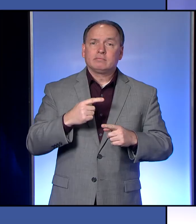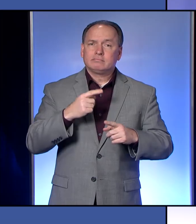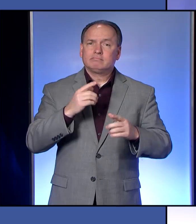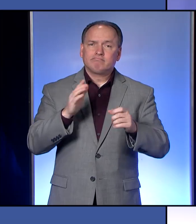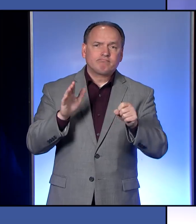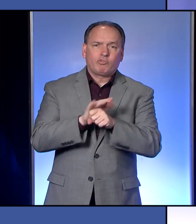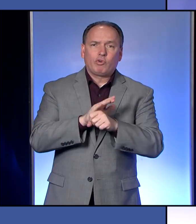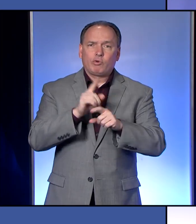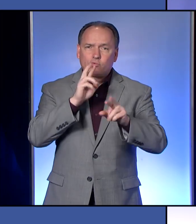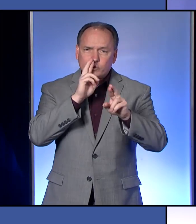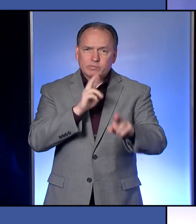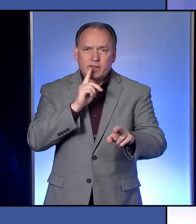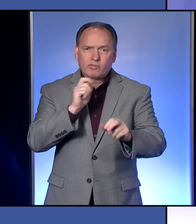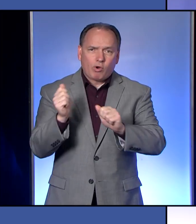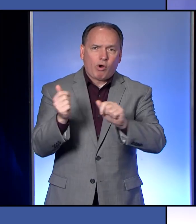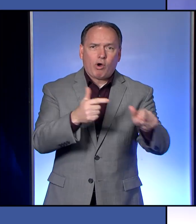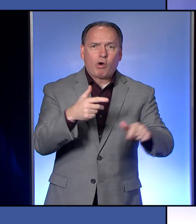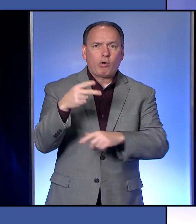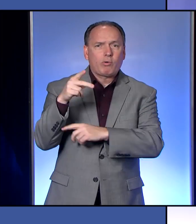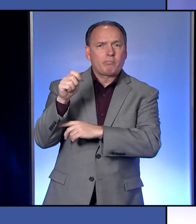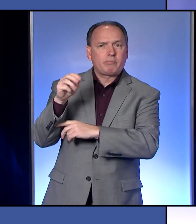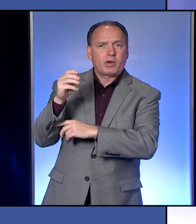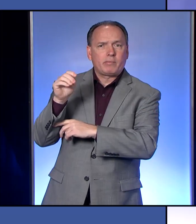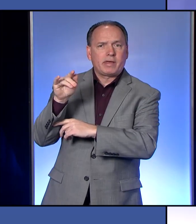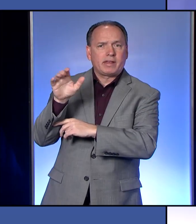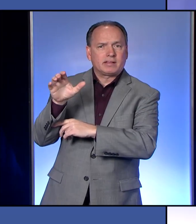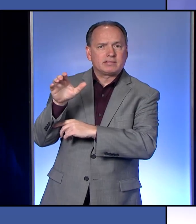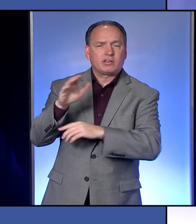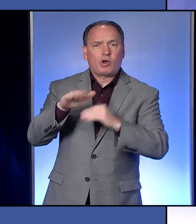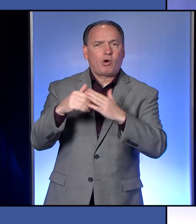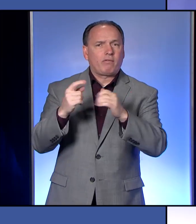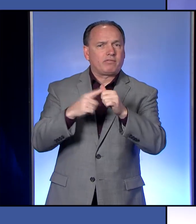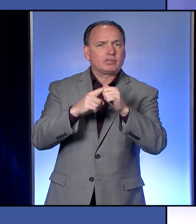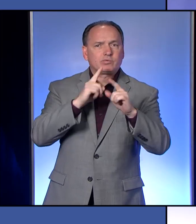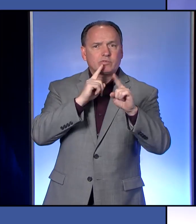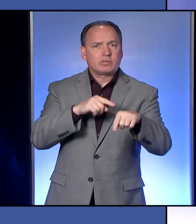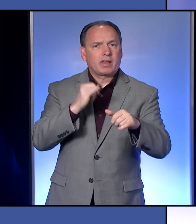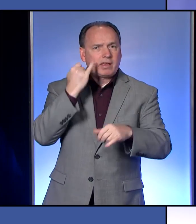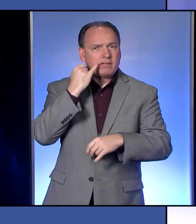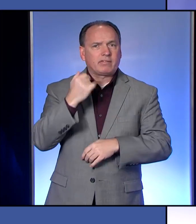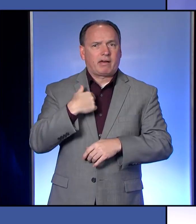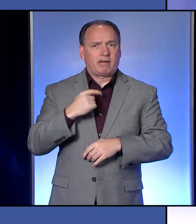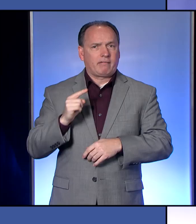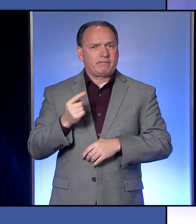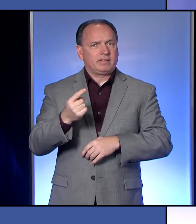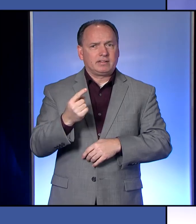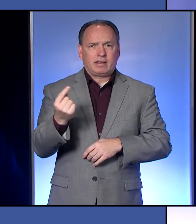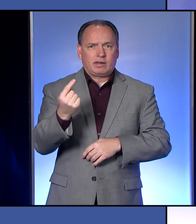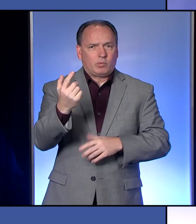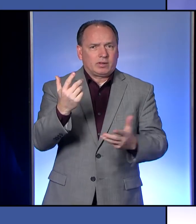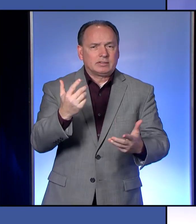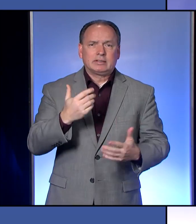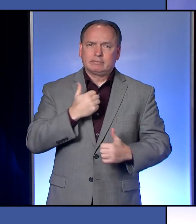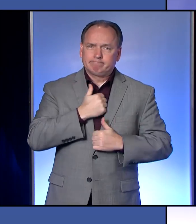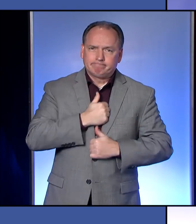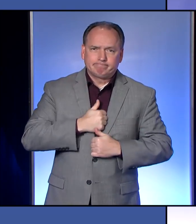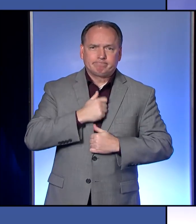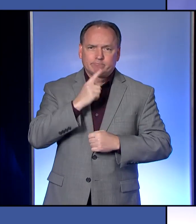our paramedics and for really all of our first responders. So if anyone was offended, I truly apologize for that.